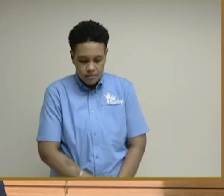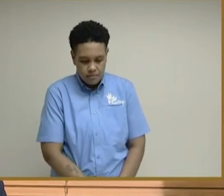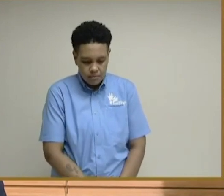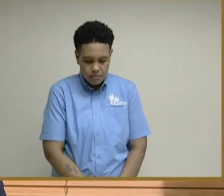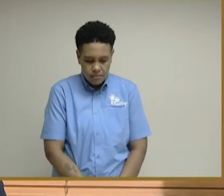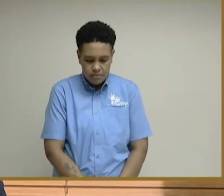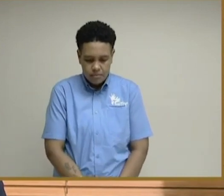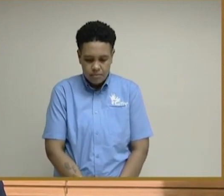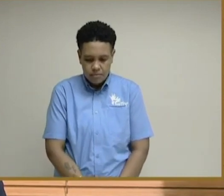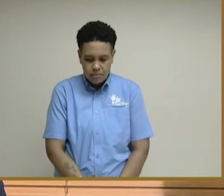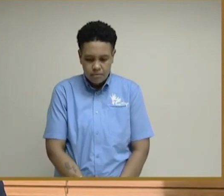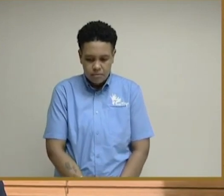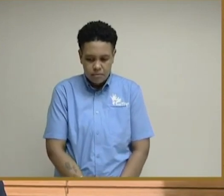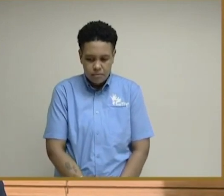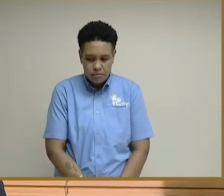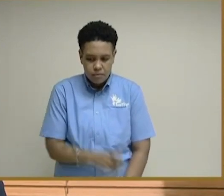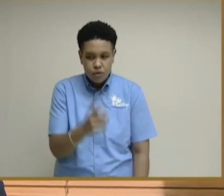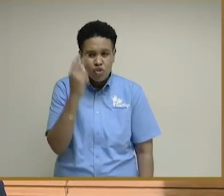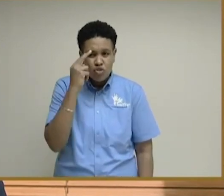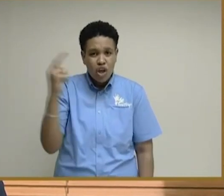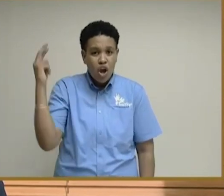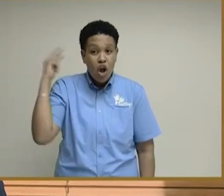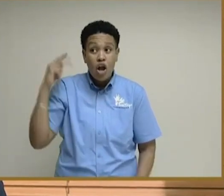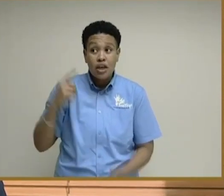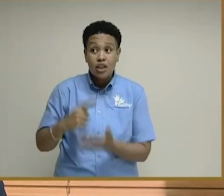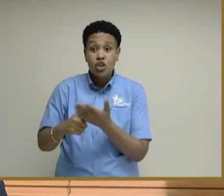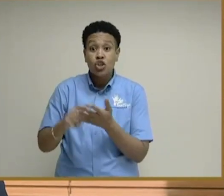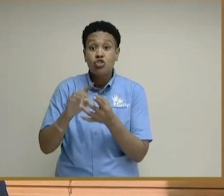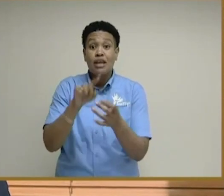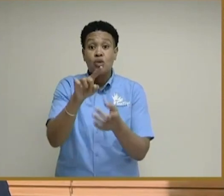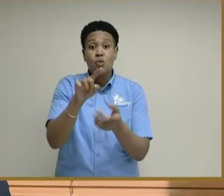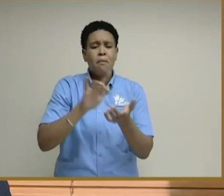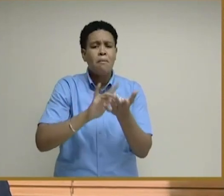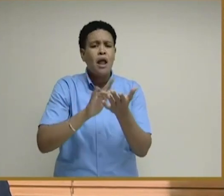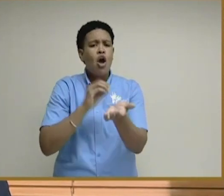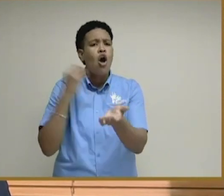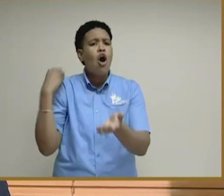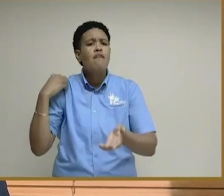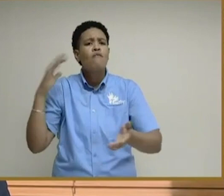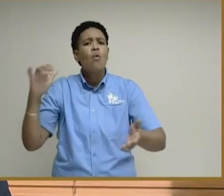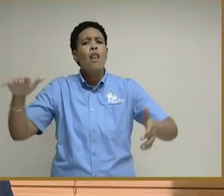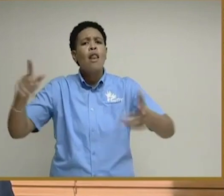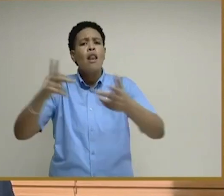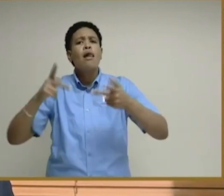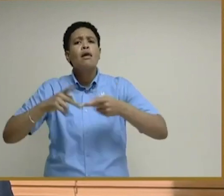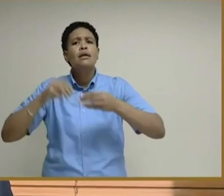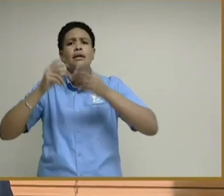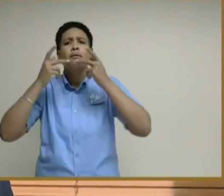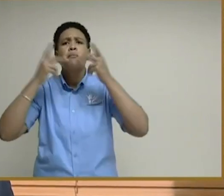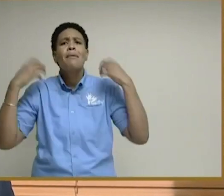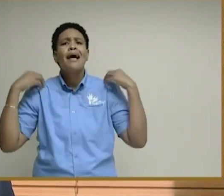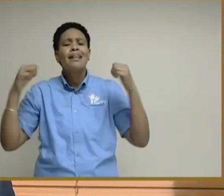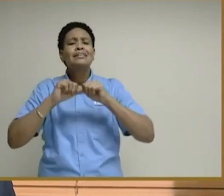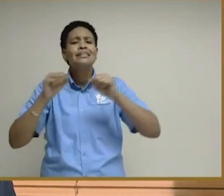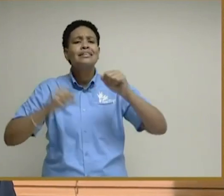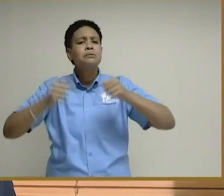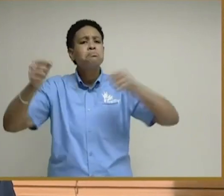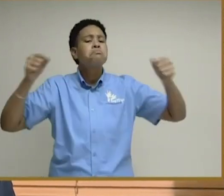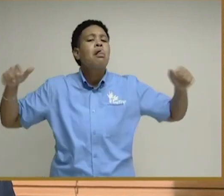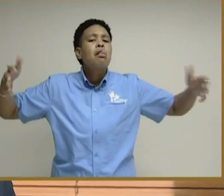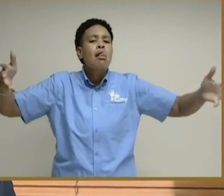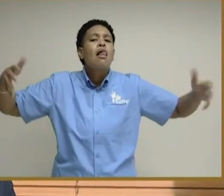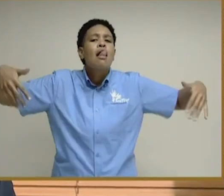You would have recalled a discussion around those medical officers who did not have post in the public health system. We have gotten